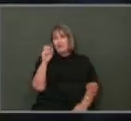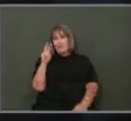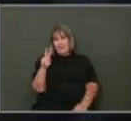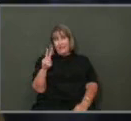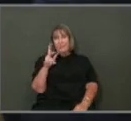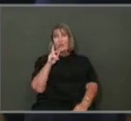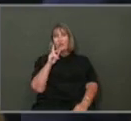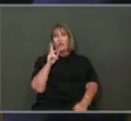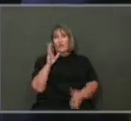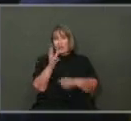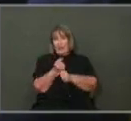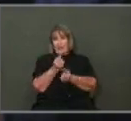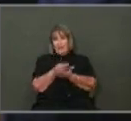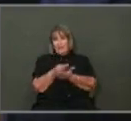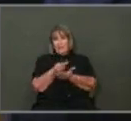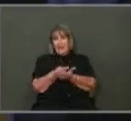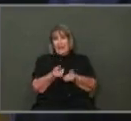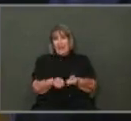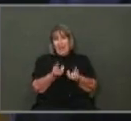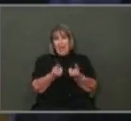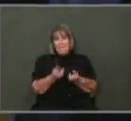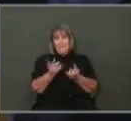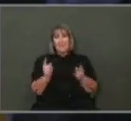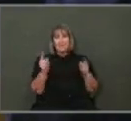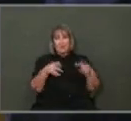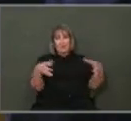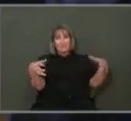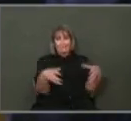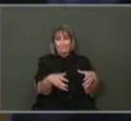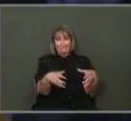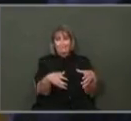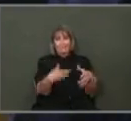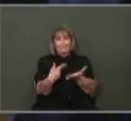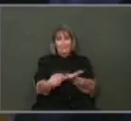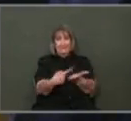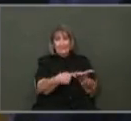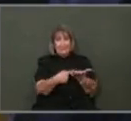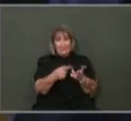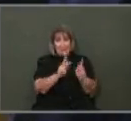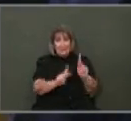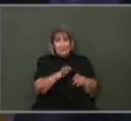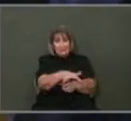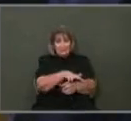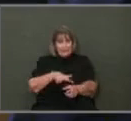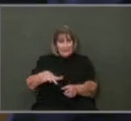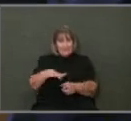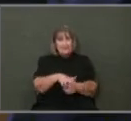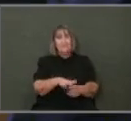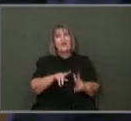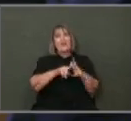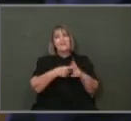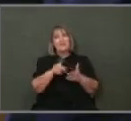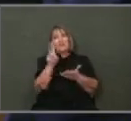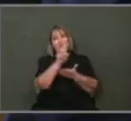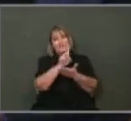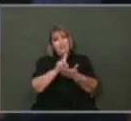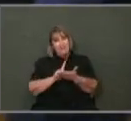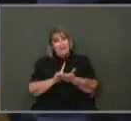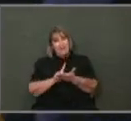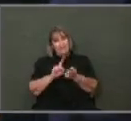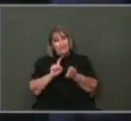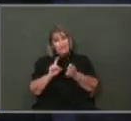to the community, get input on what this roadway should like, and start designing and building shortly after.